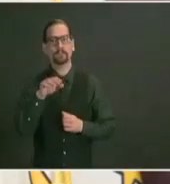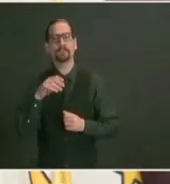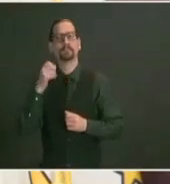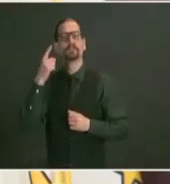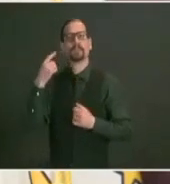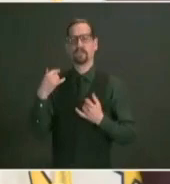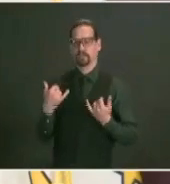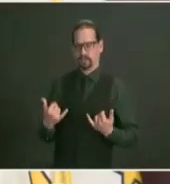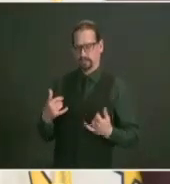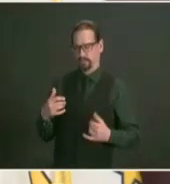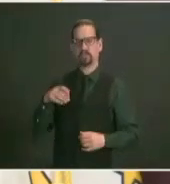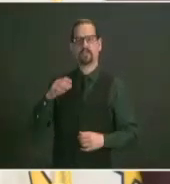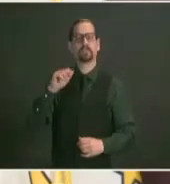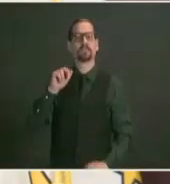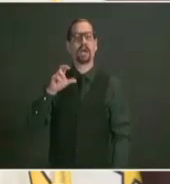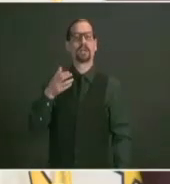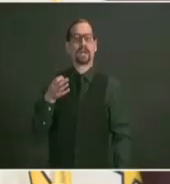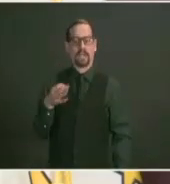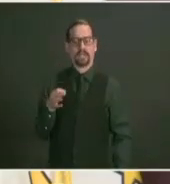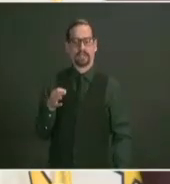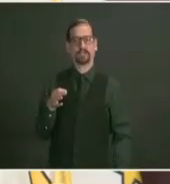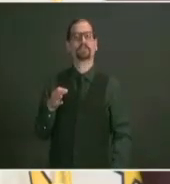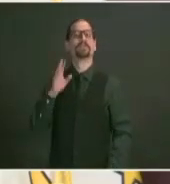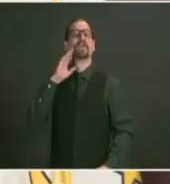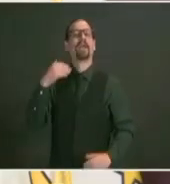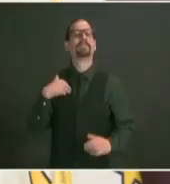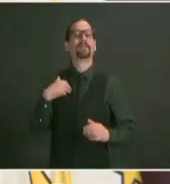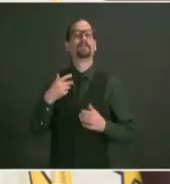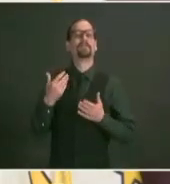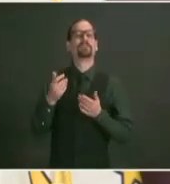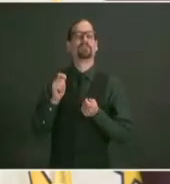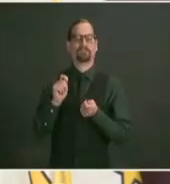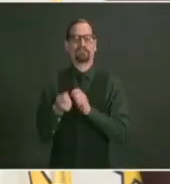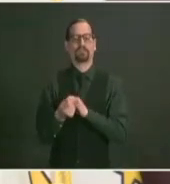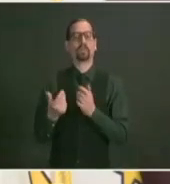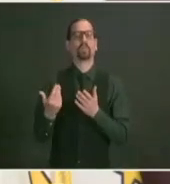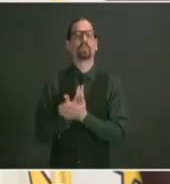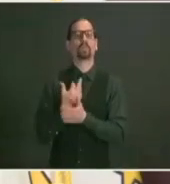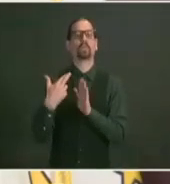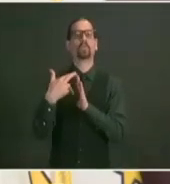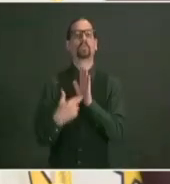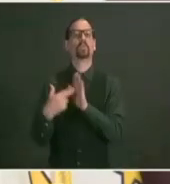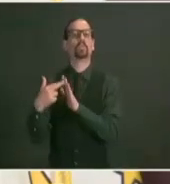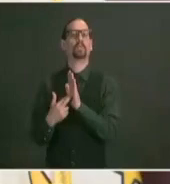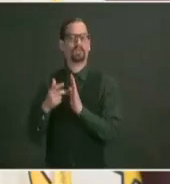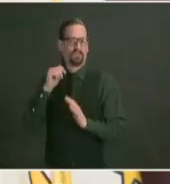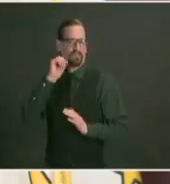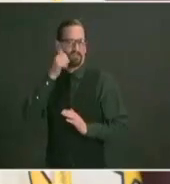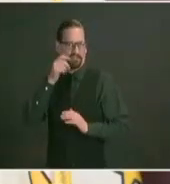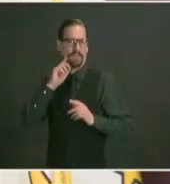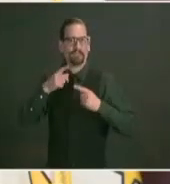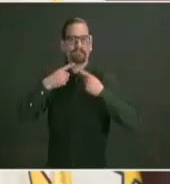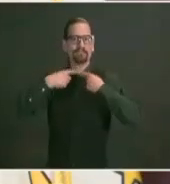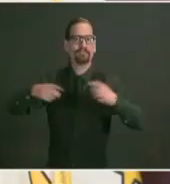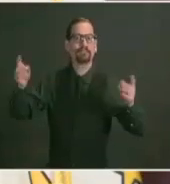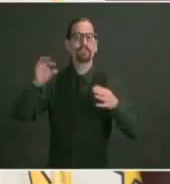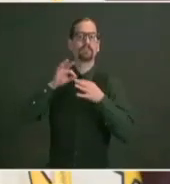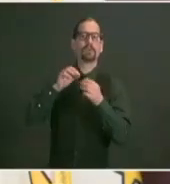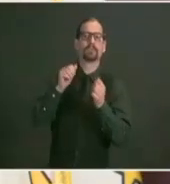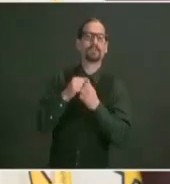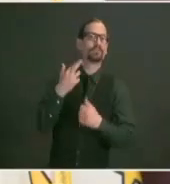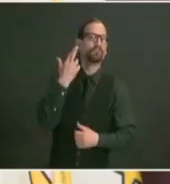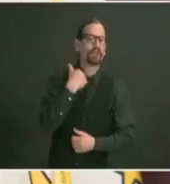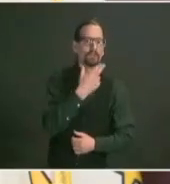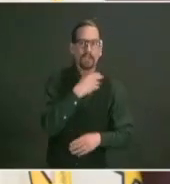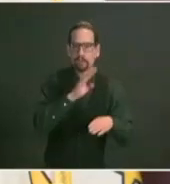these are um these conditions in place so indoor dining catered events and houses of worship will increase